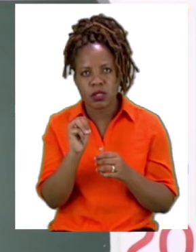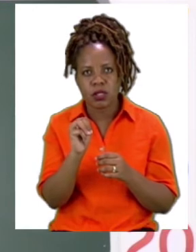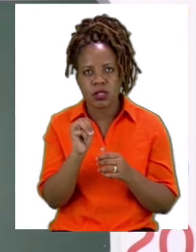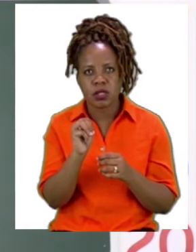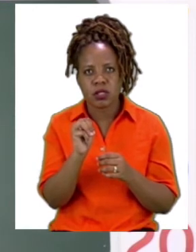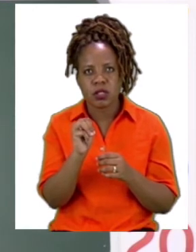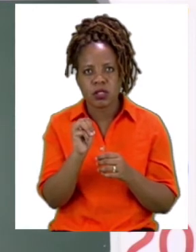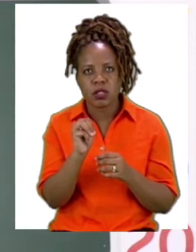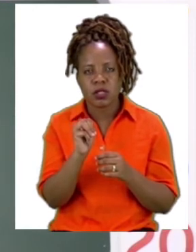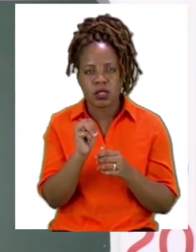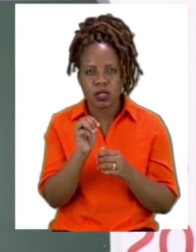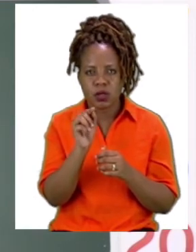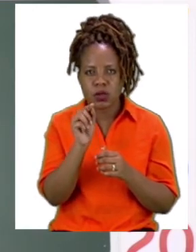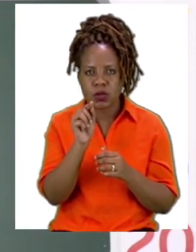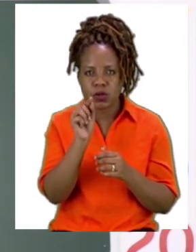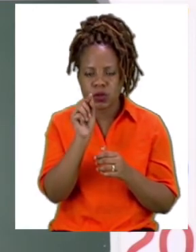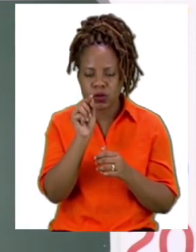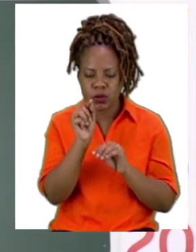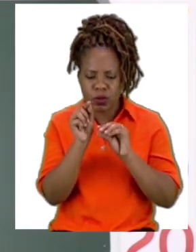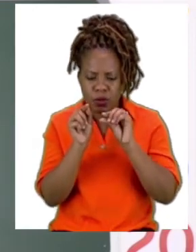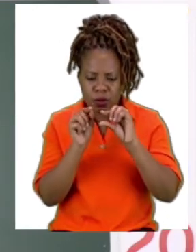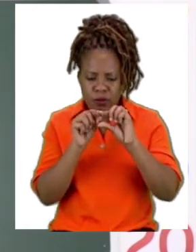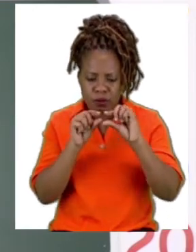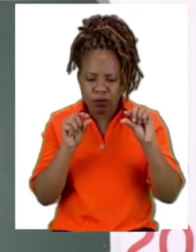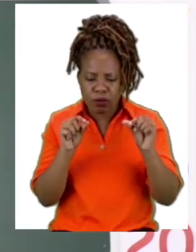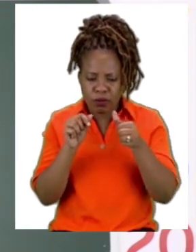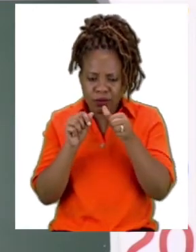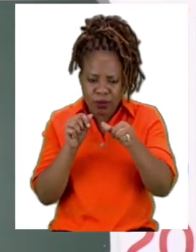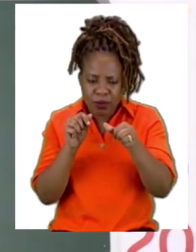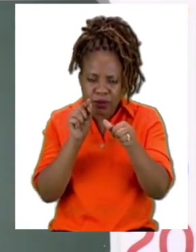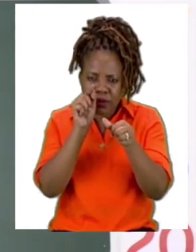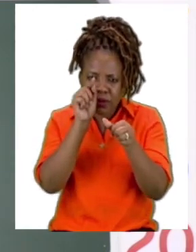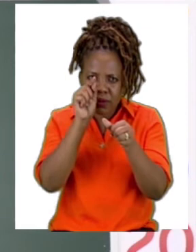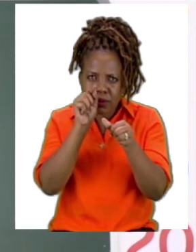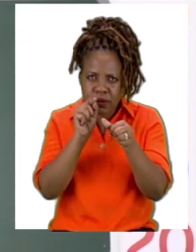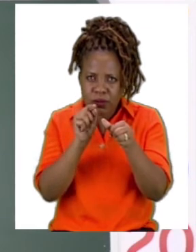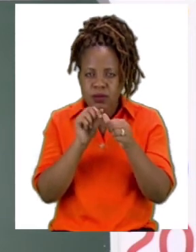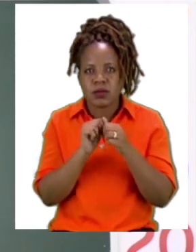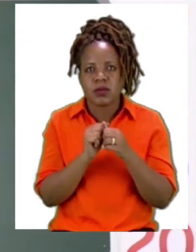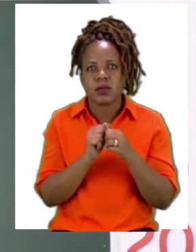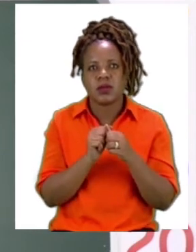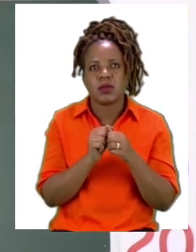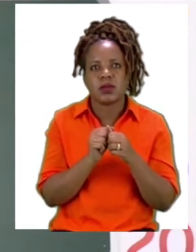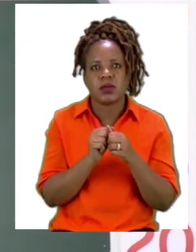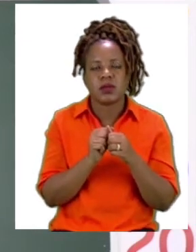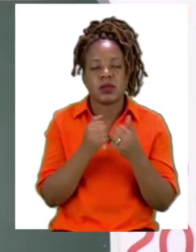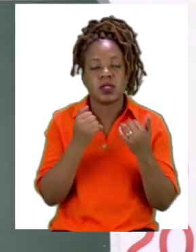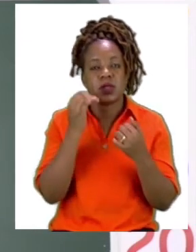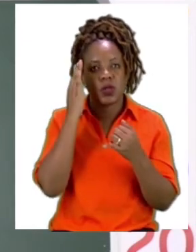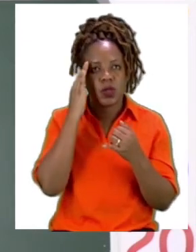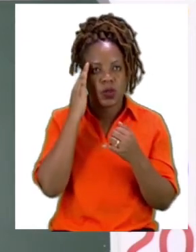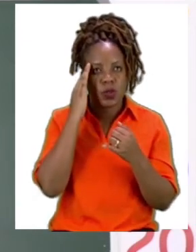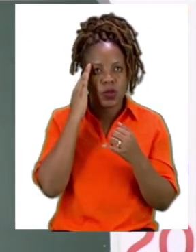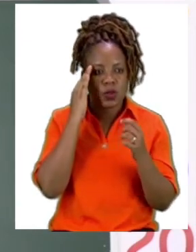my ten. Hold your ruler firmly down so it does not move. Now, I know that I have